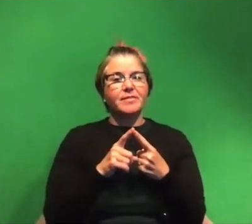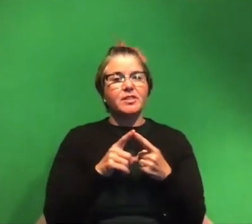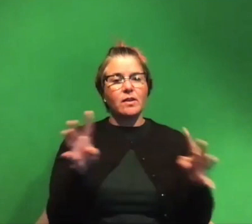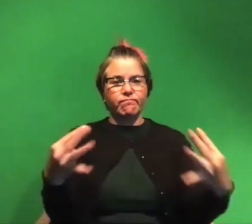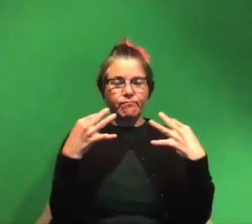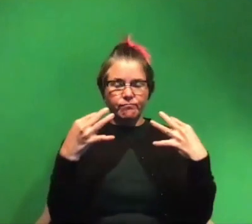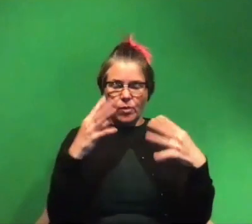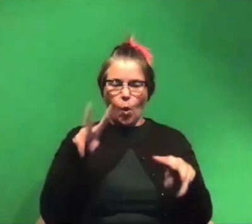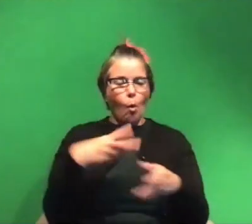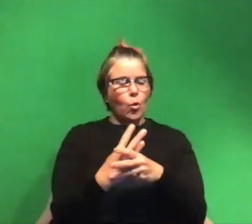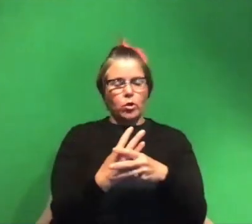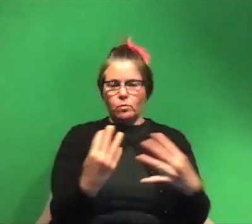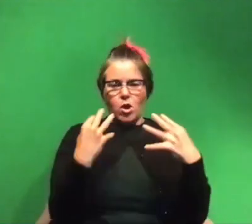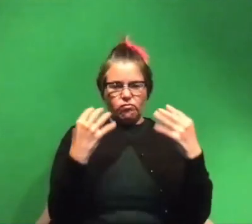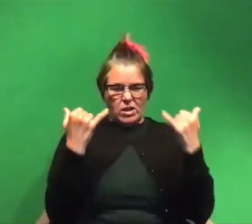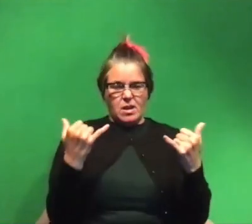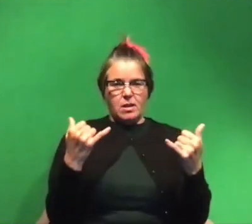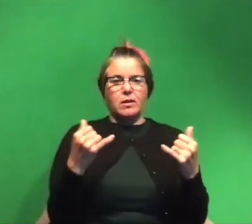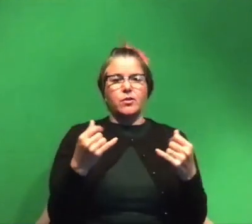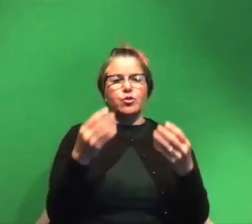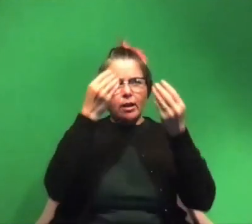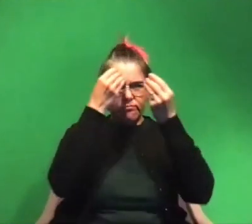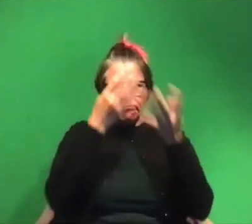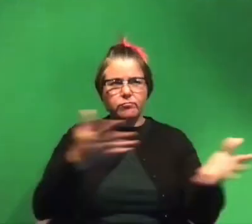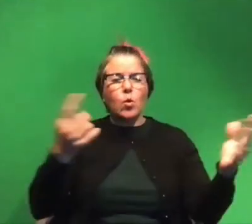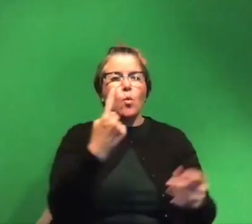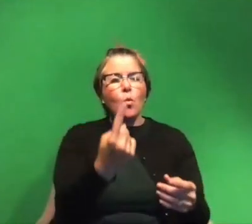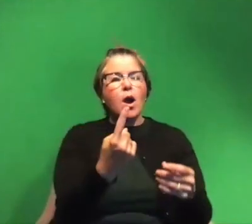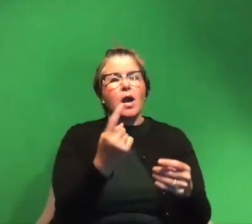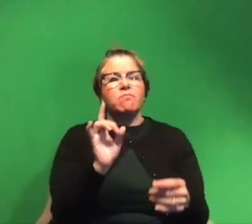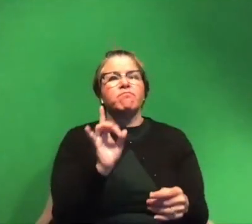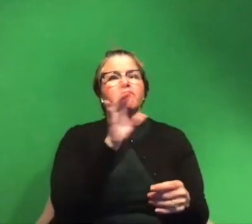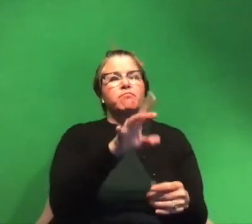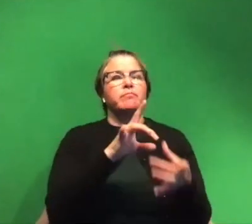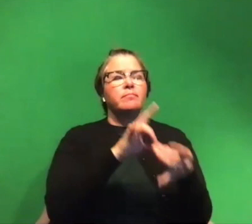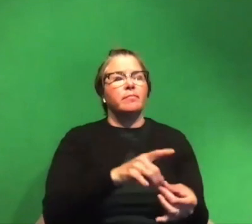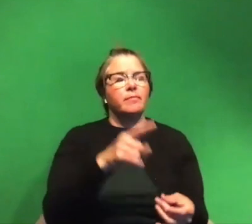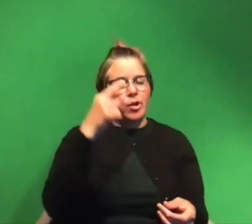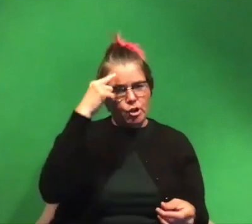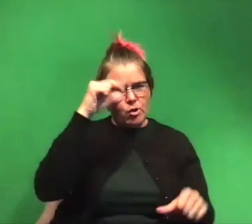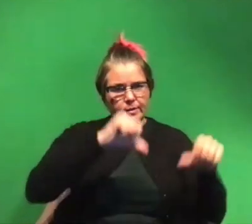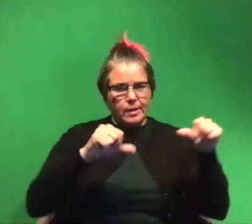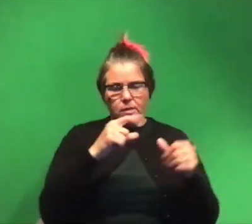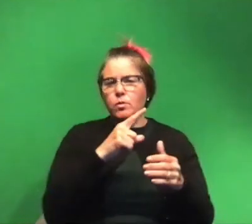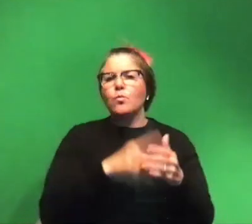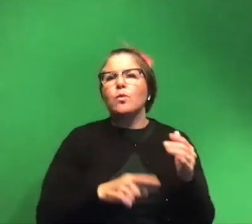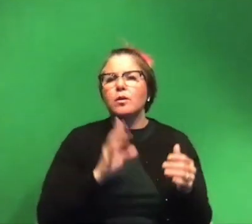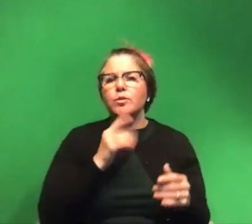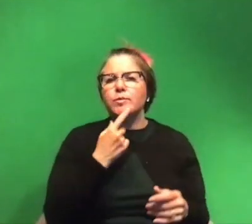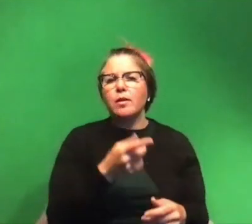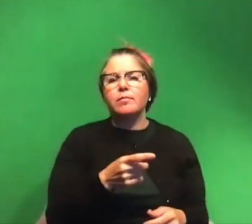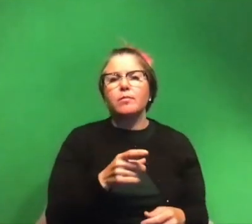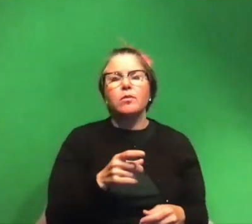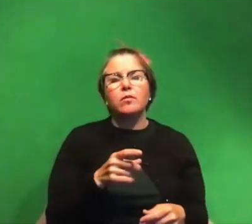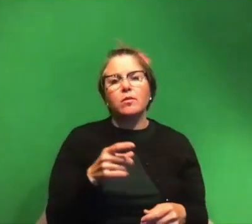everybody in the world in this moment you can tell them one thing about neuroscience what do you tell them or neuroscience